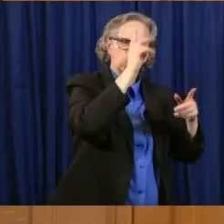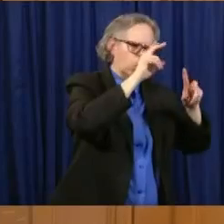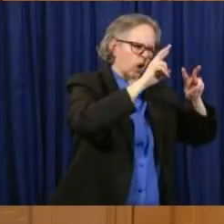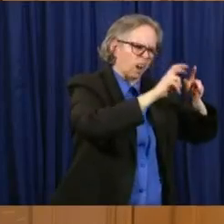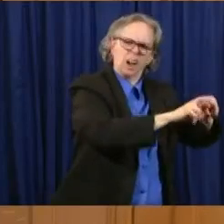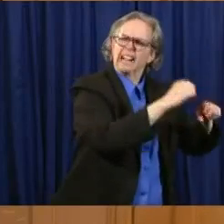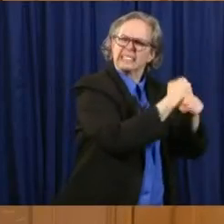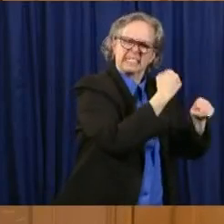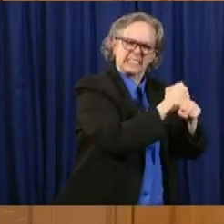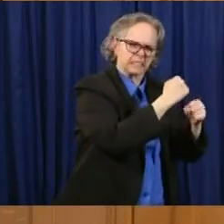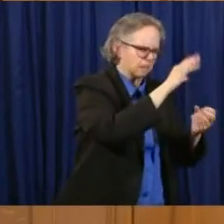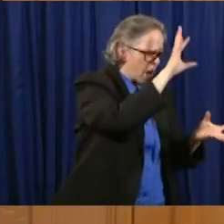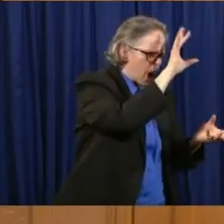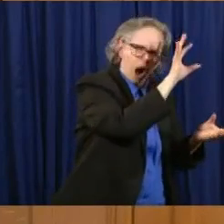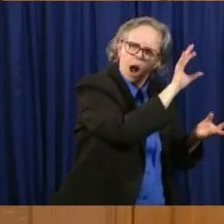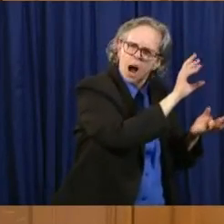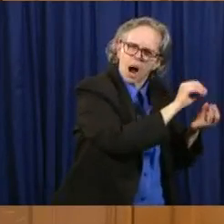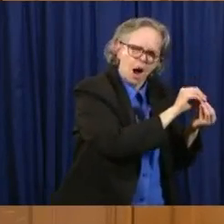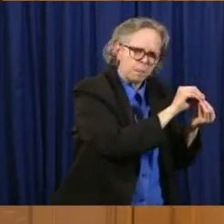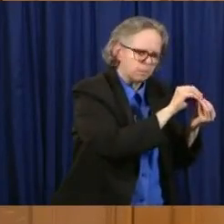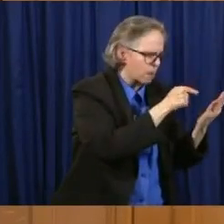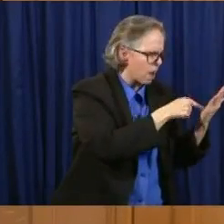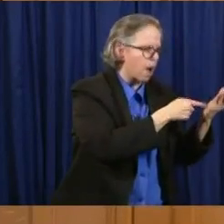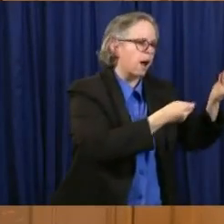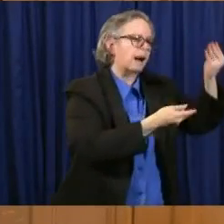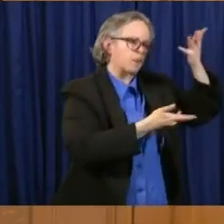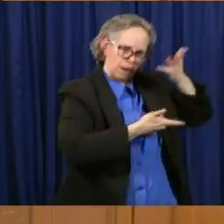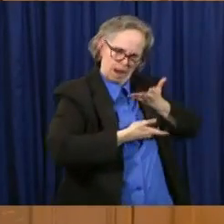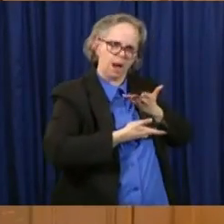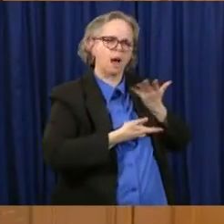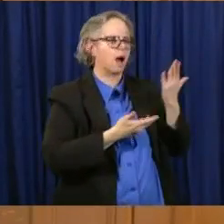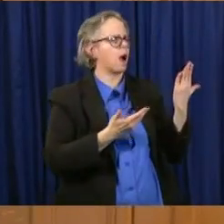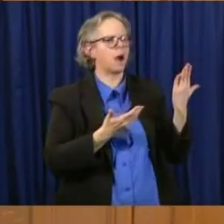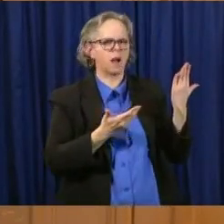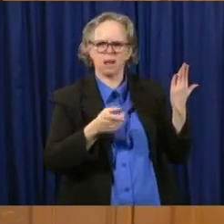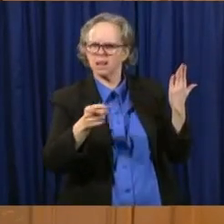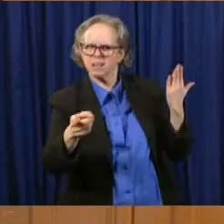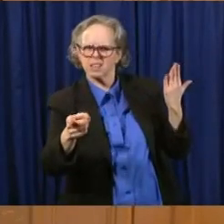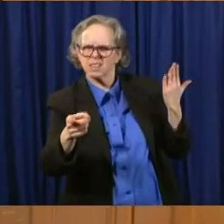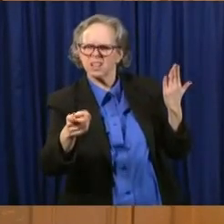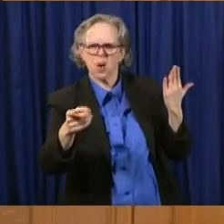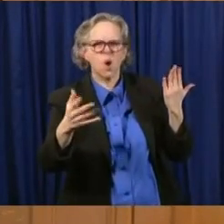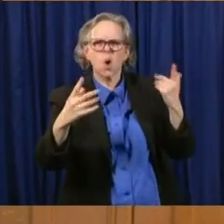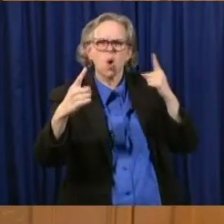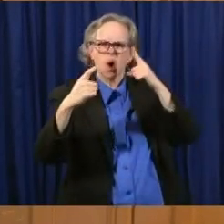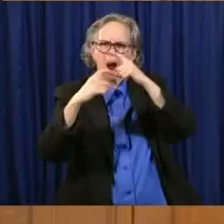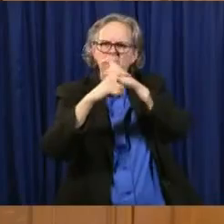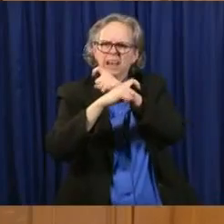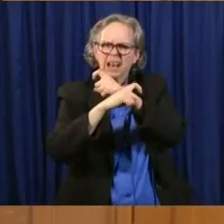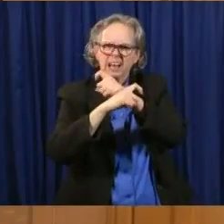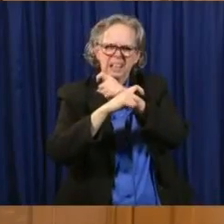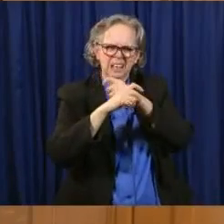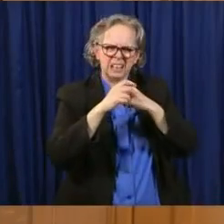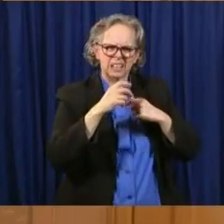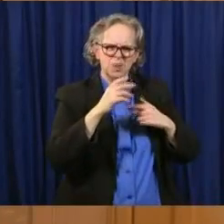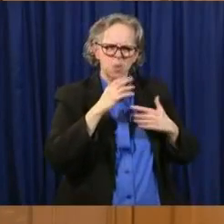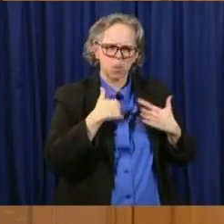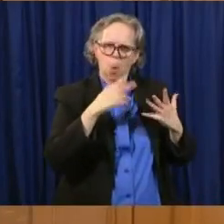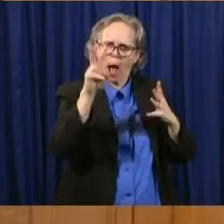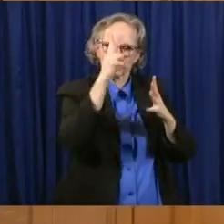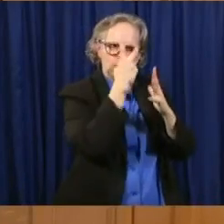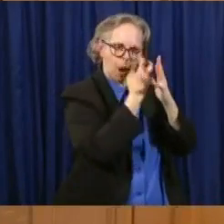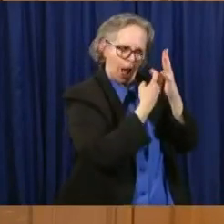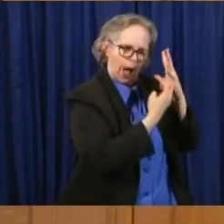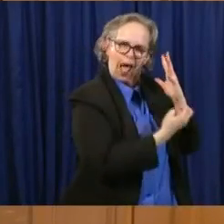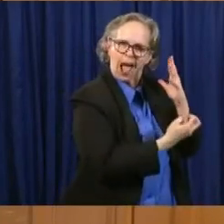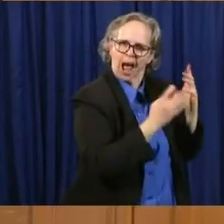are, those are always complicated issues and I'd really love to delve into that at some point. But one thing about the